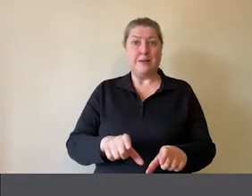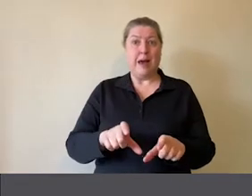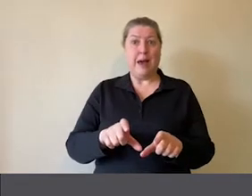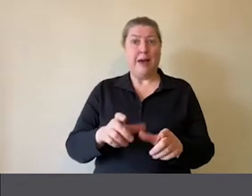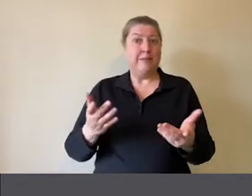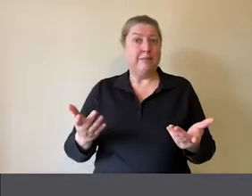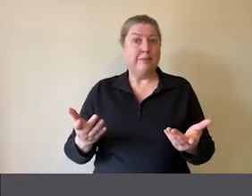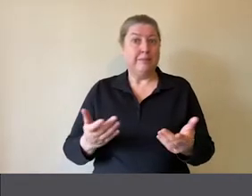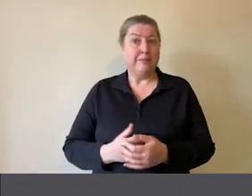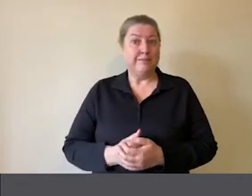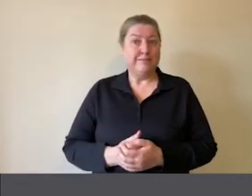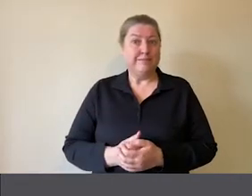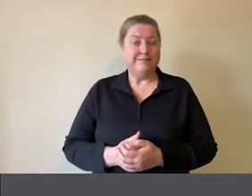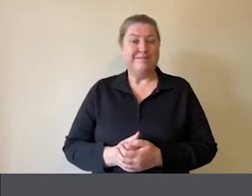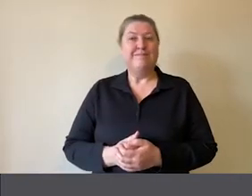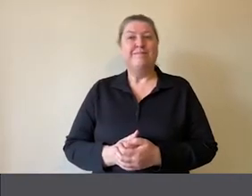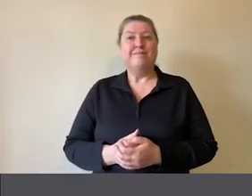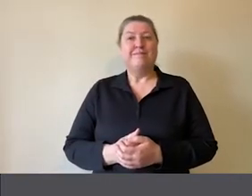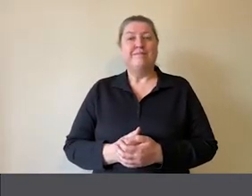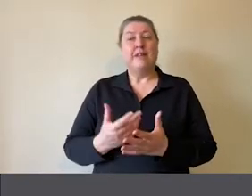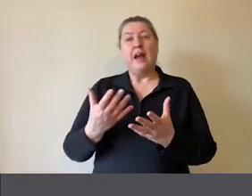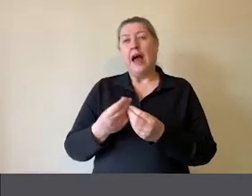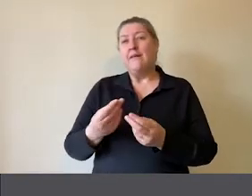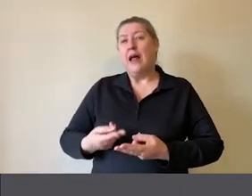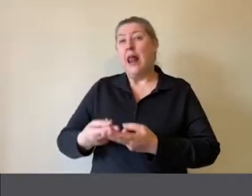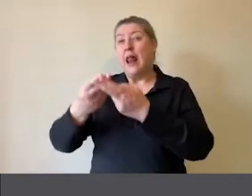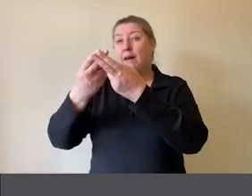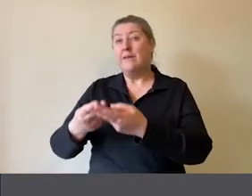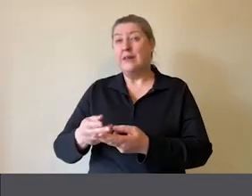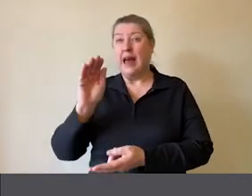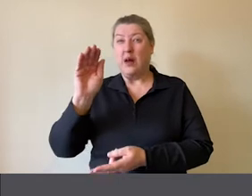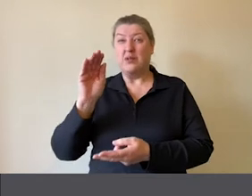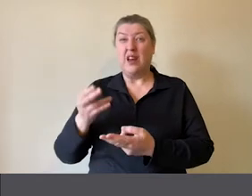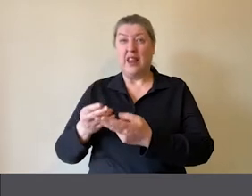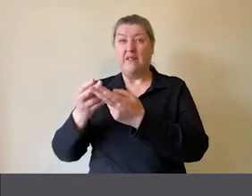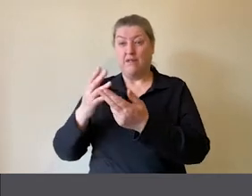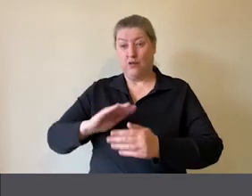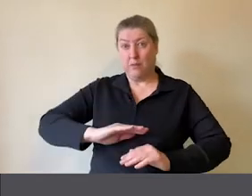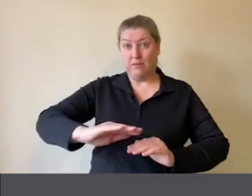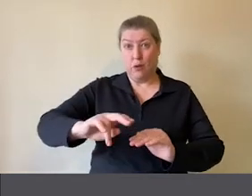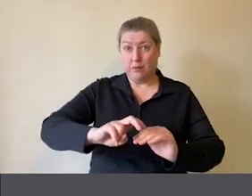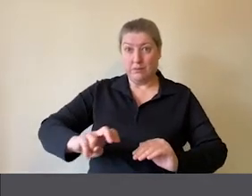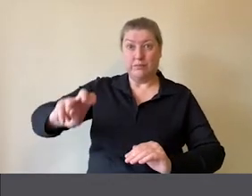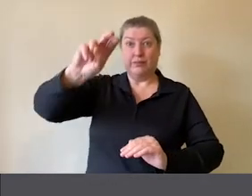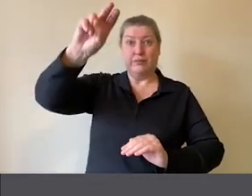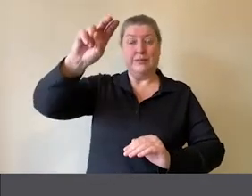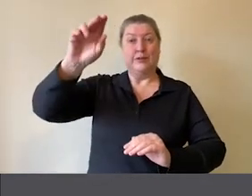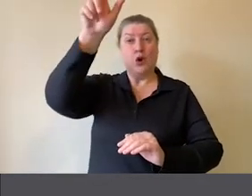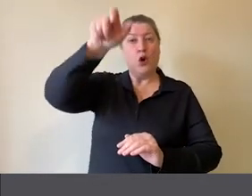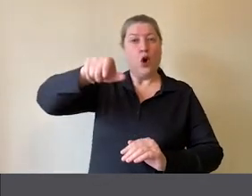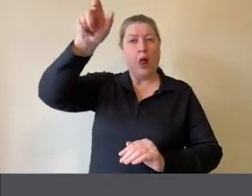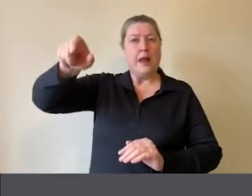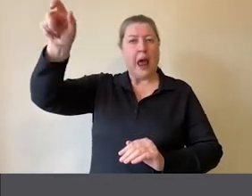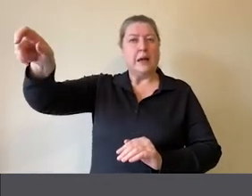of their visit. In addition we had lifts outside taking people from the forecourt up to the